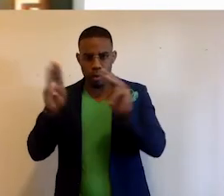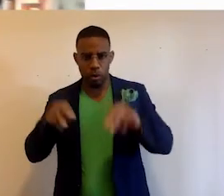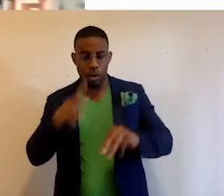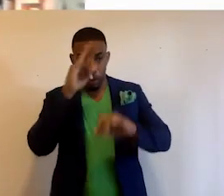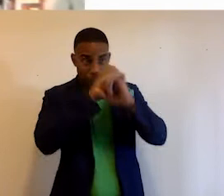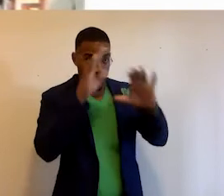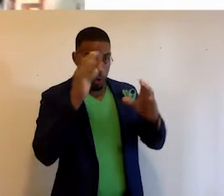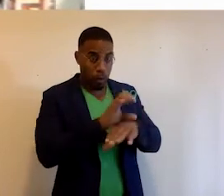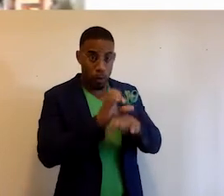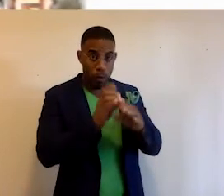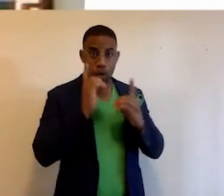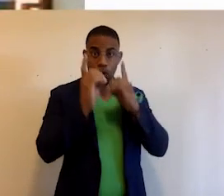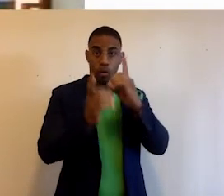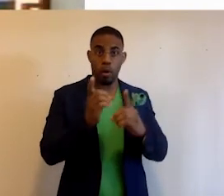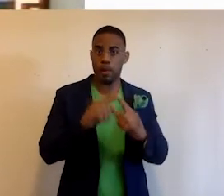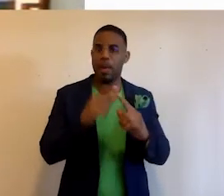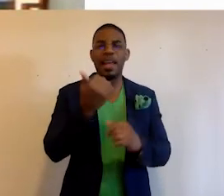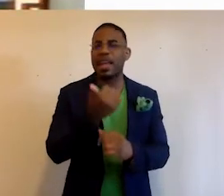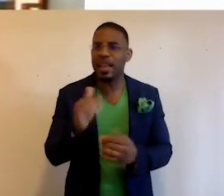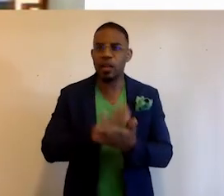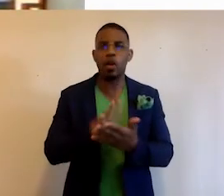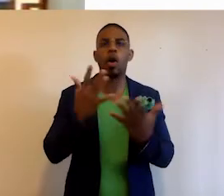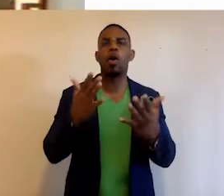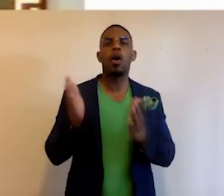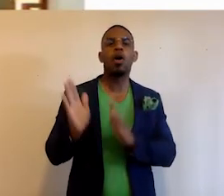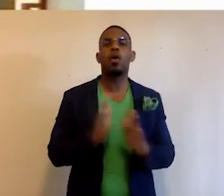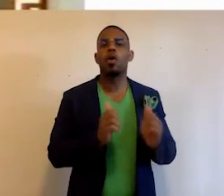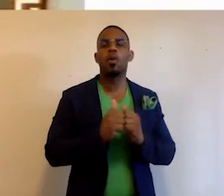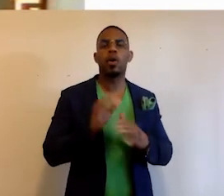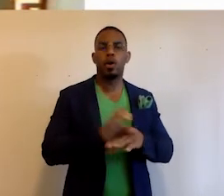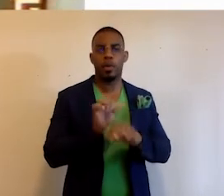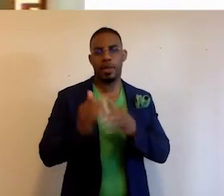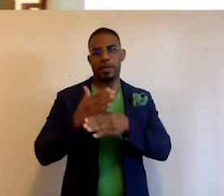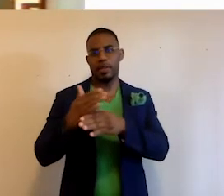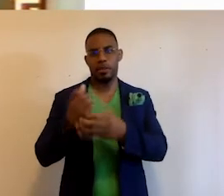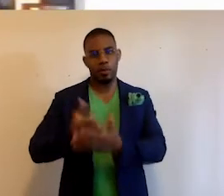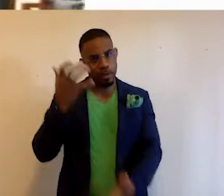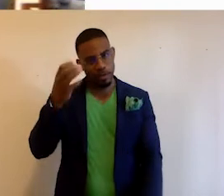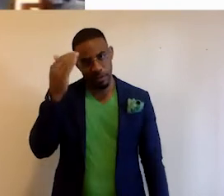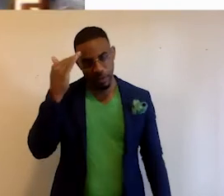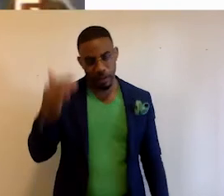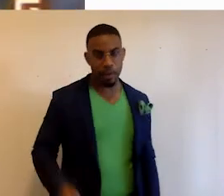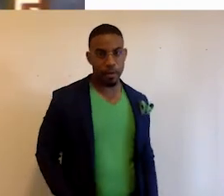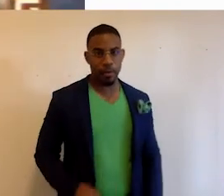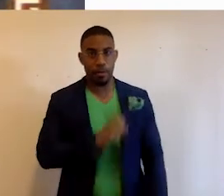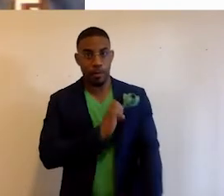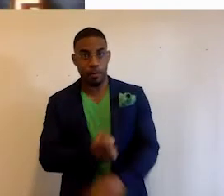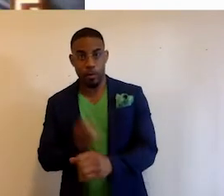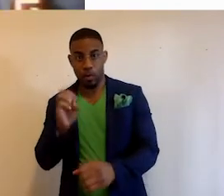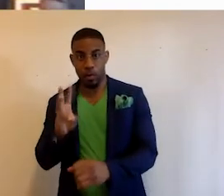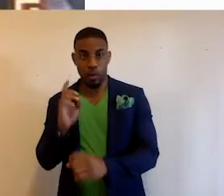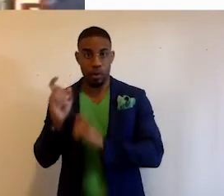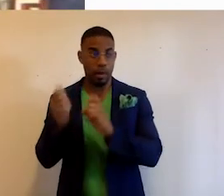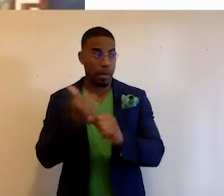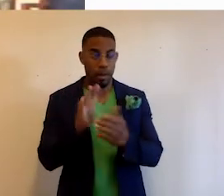Computers donated these units, but any school already equipped with computers can share the wealth. Intercity software is giving them to any